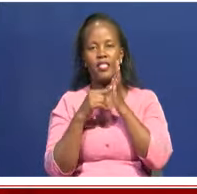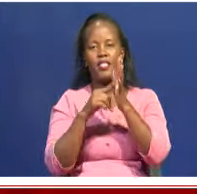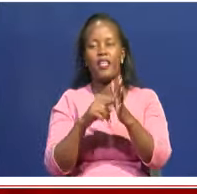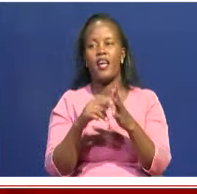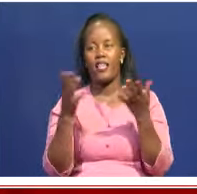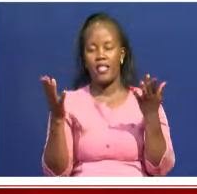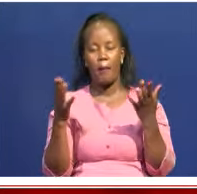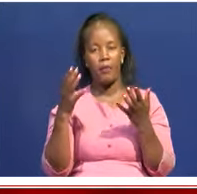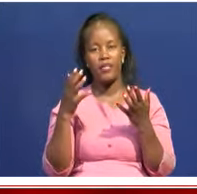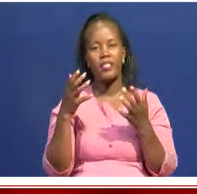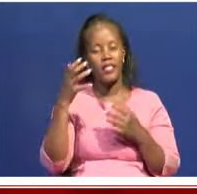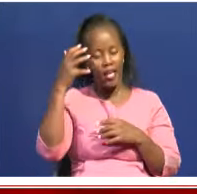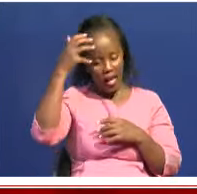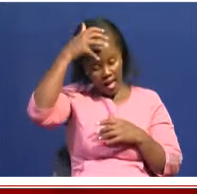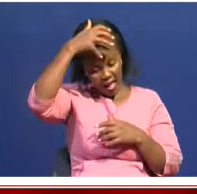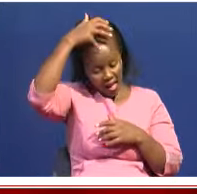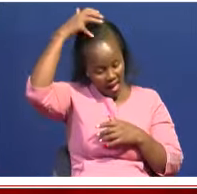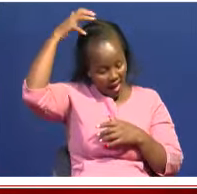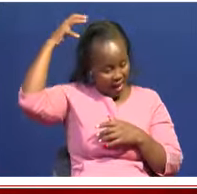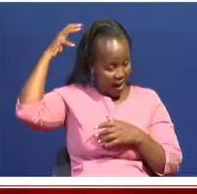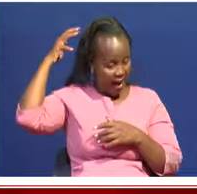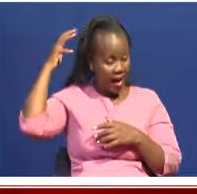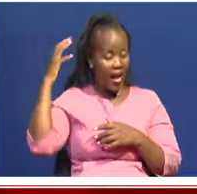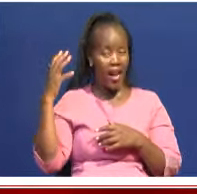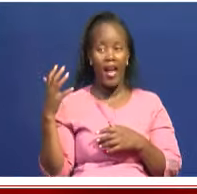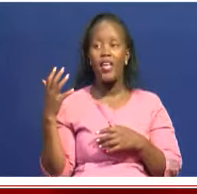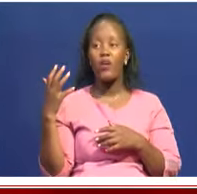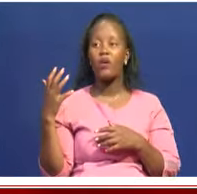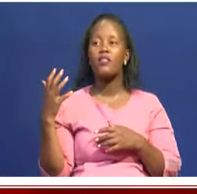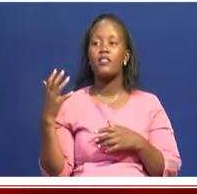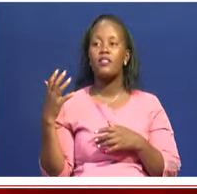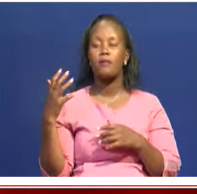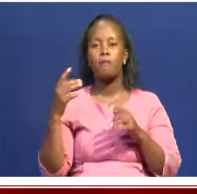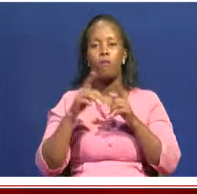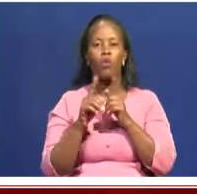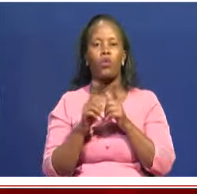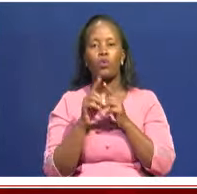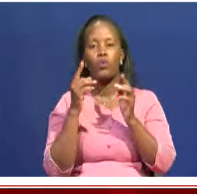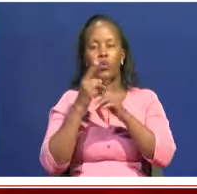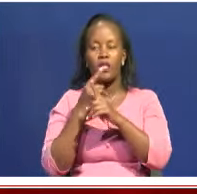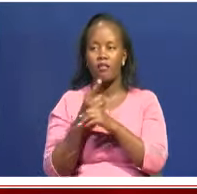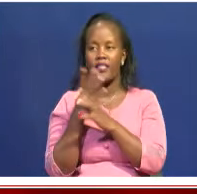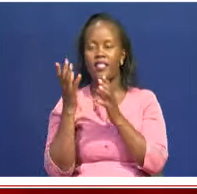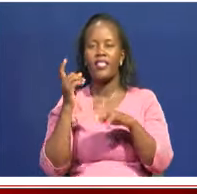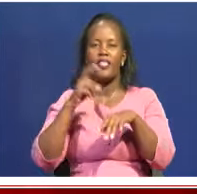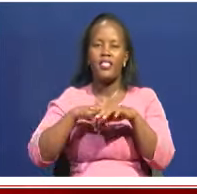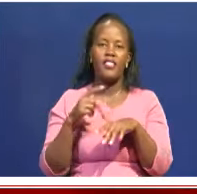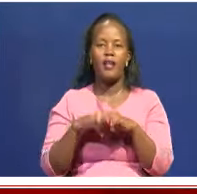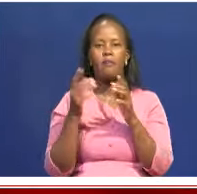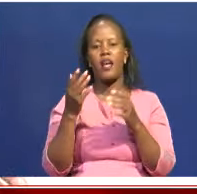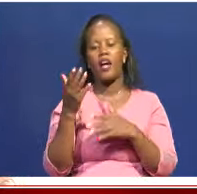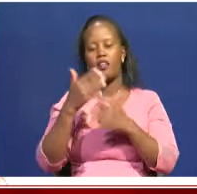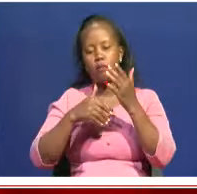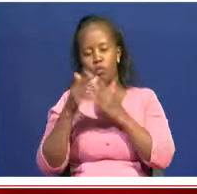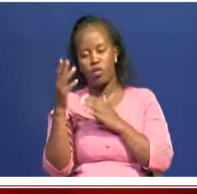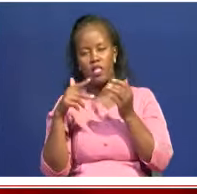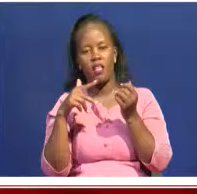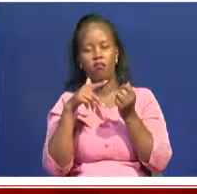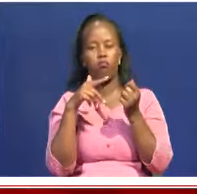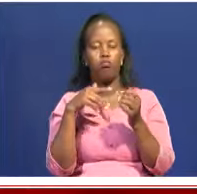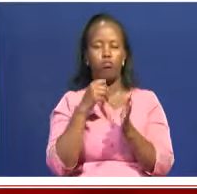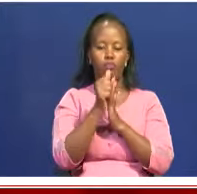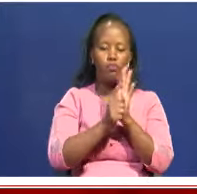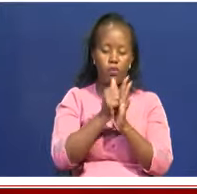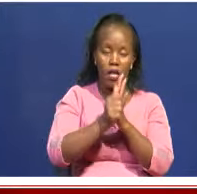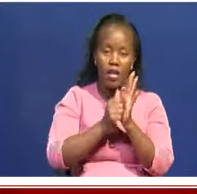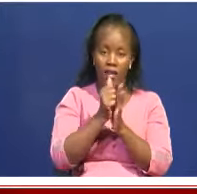The lions themselves, the heads that, you know the history that's there when they were doing the railway and the man-eaters were there. So